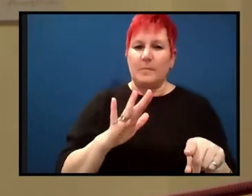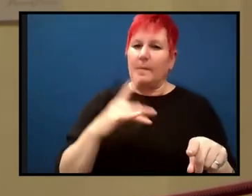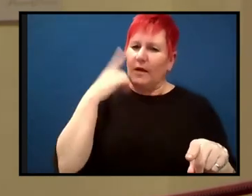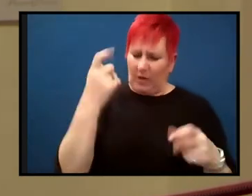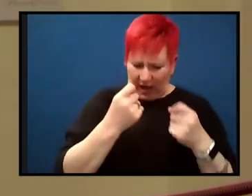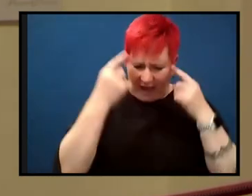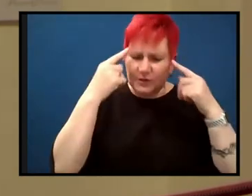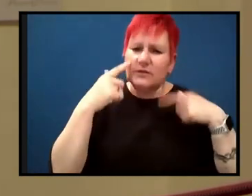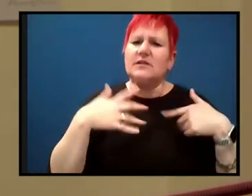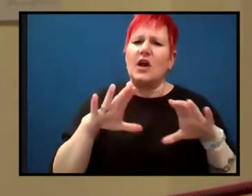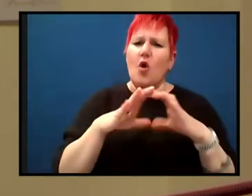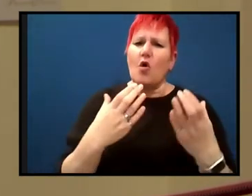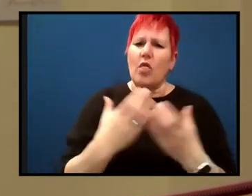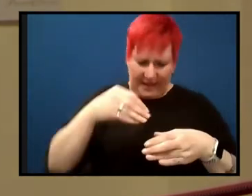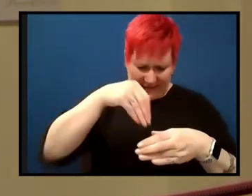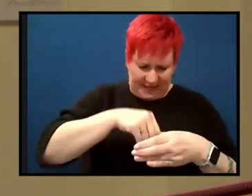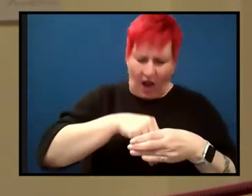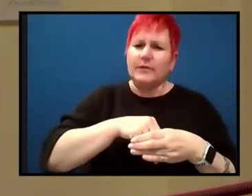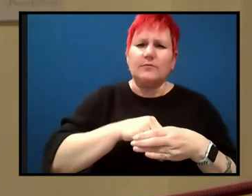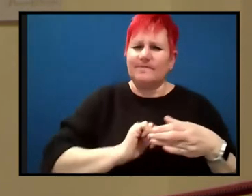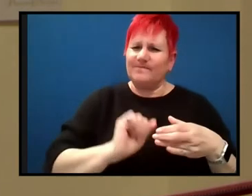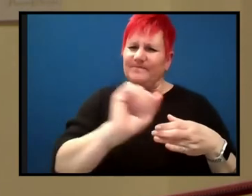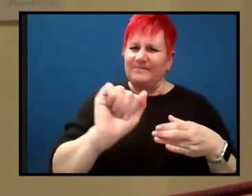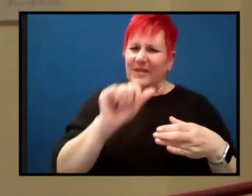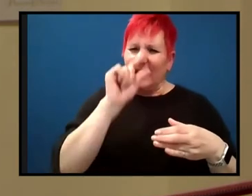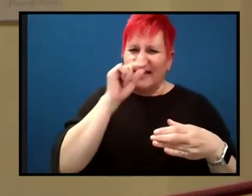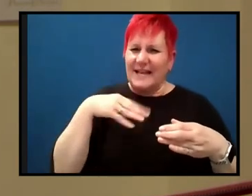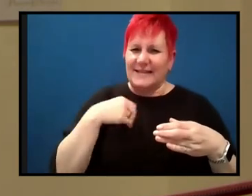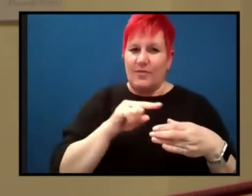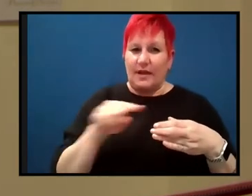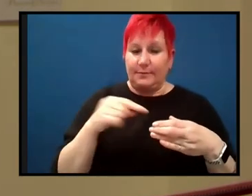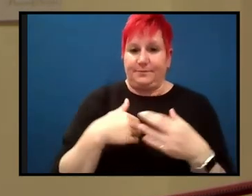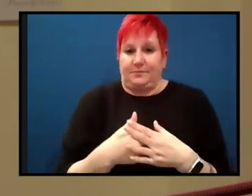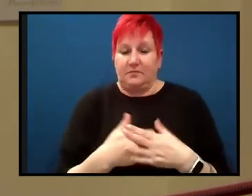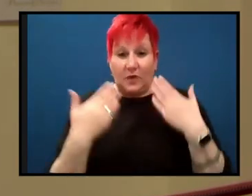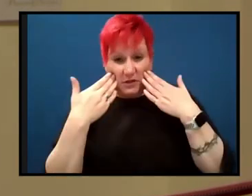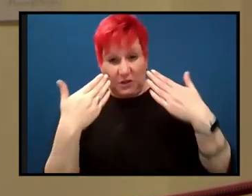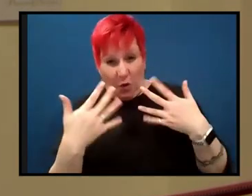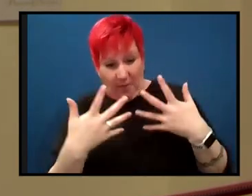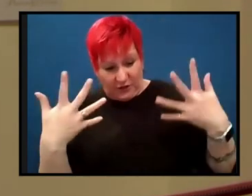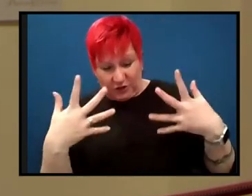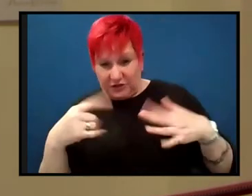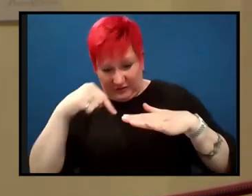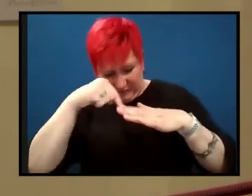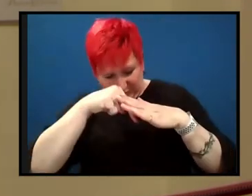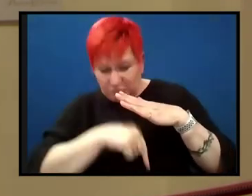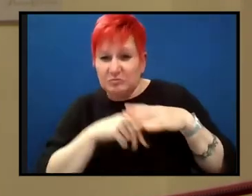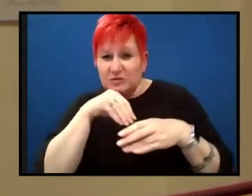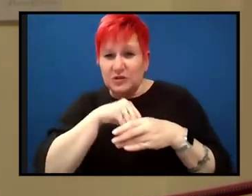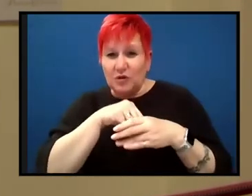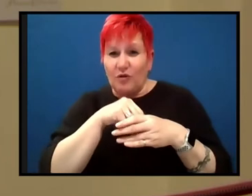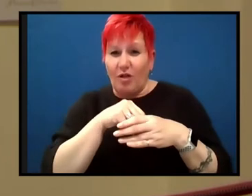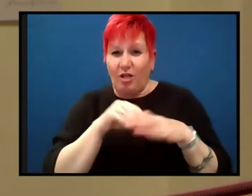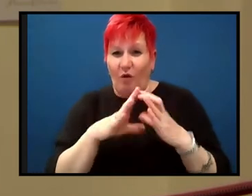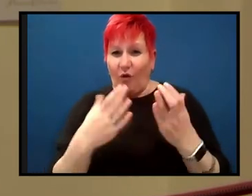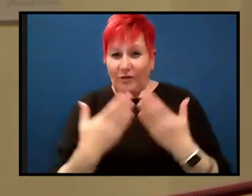properties of the earth's interior. Um, they didn't know very much about the earth's interior when he's, when he formed those opinions, but